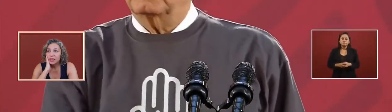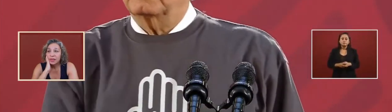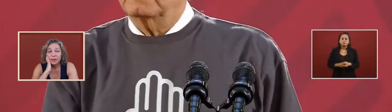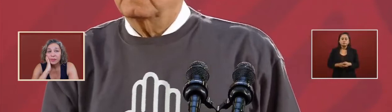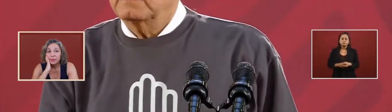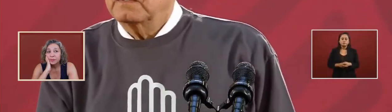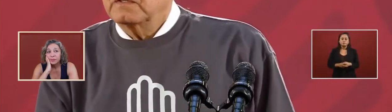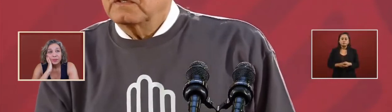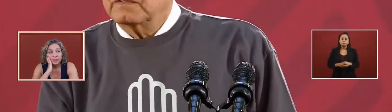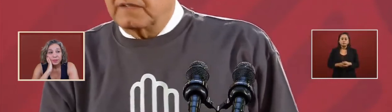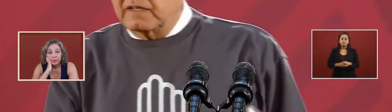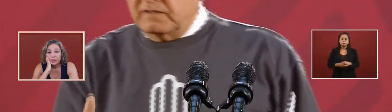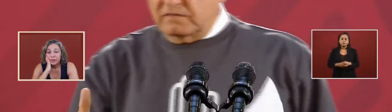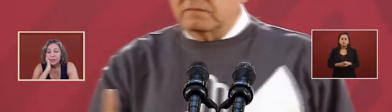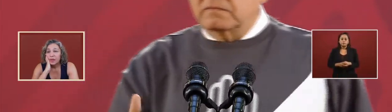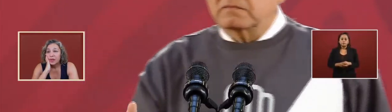that